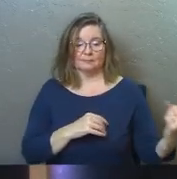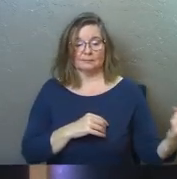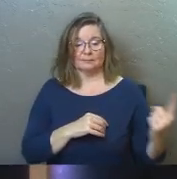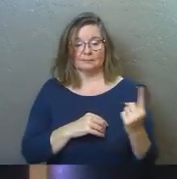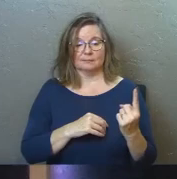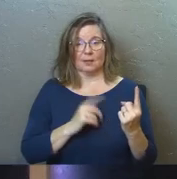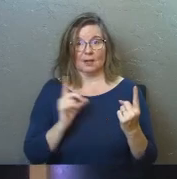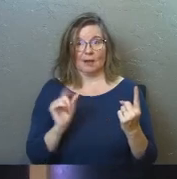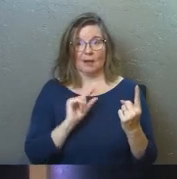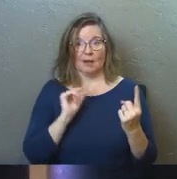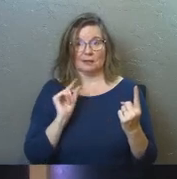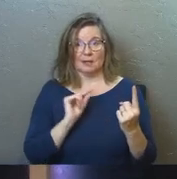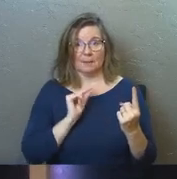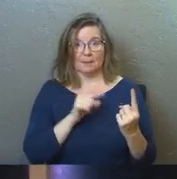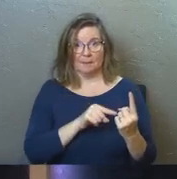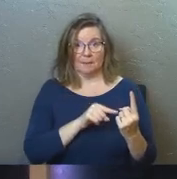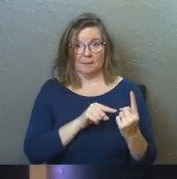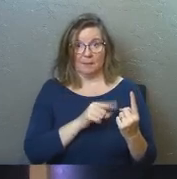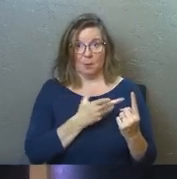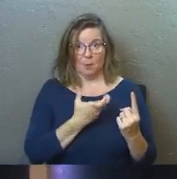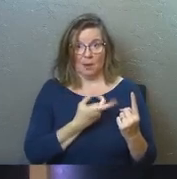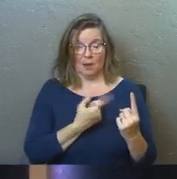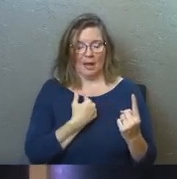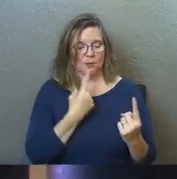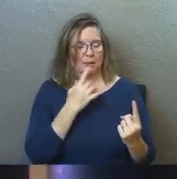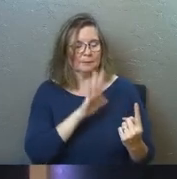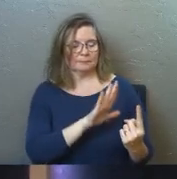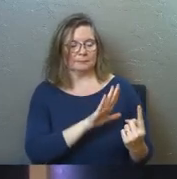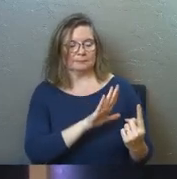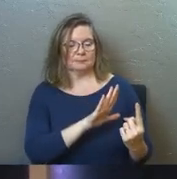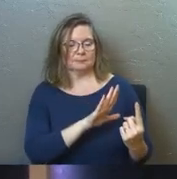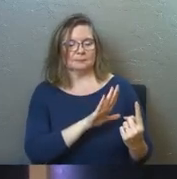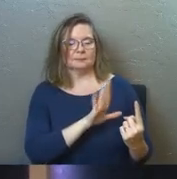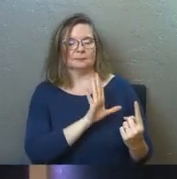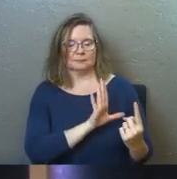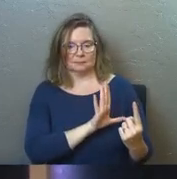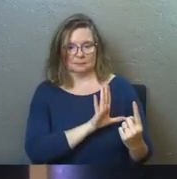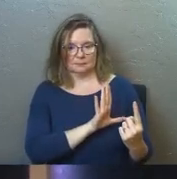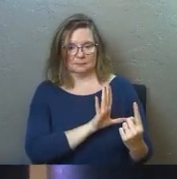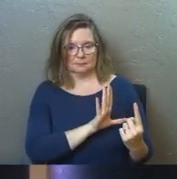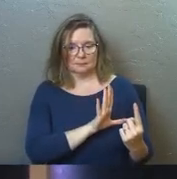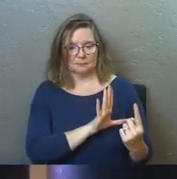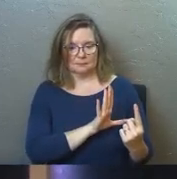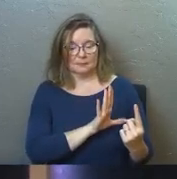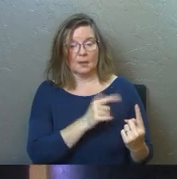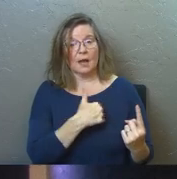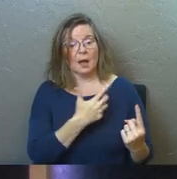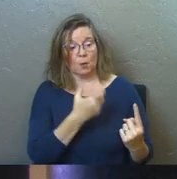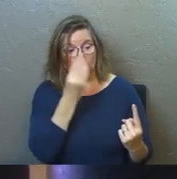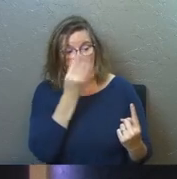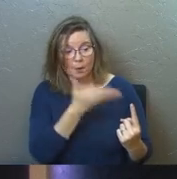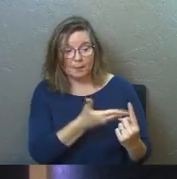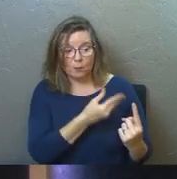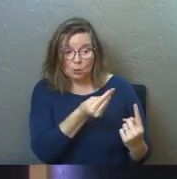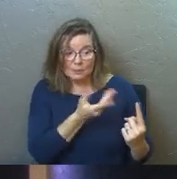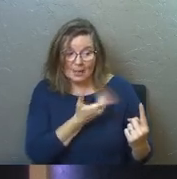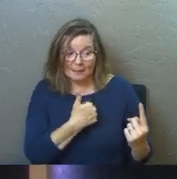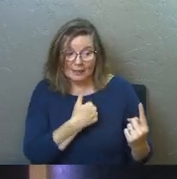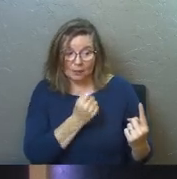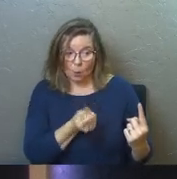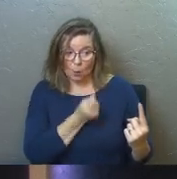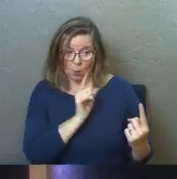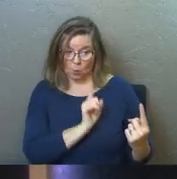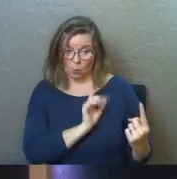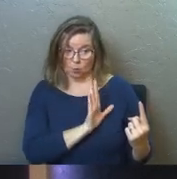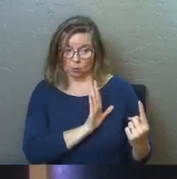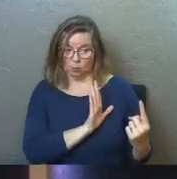If someone comes to me and it's a bit of gossip, I will say, I want you to know before you tell me the rest of